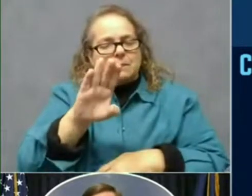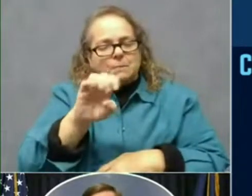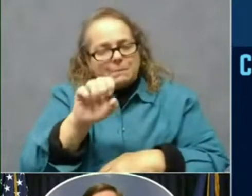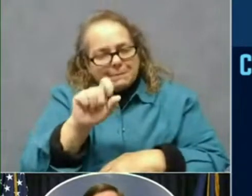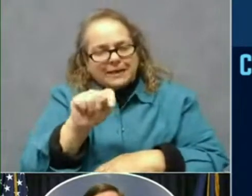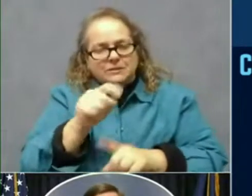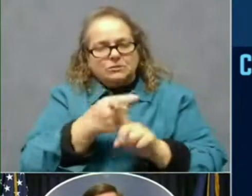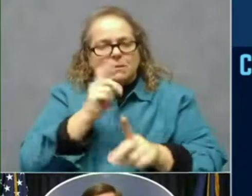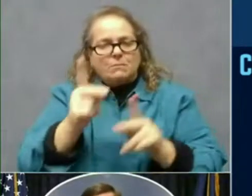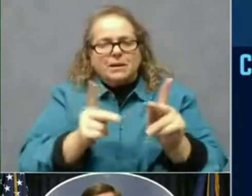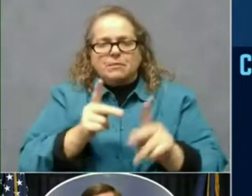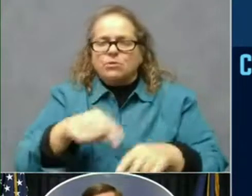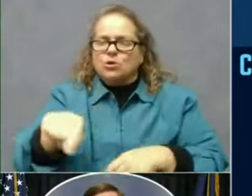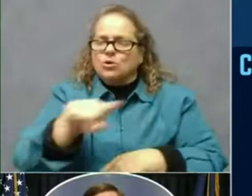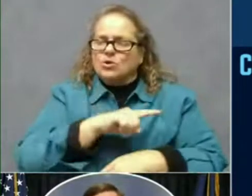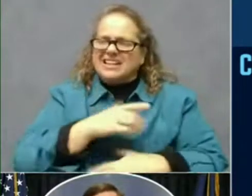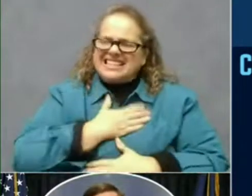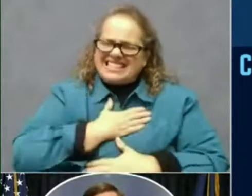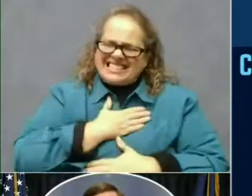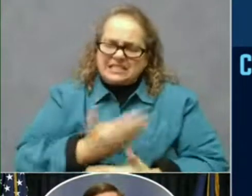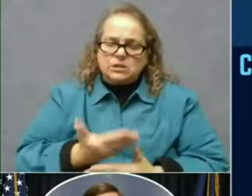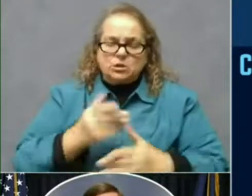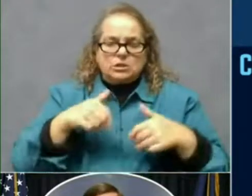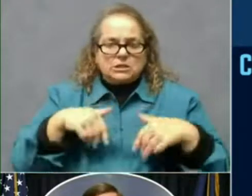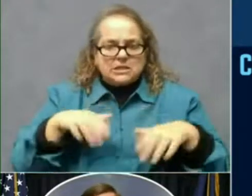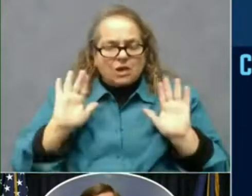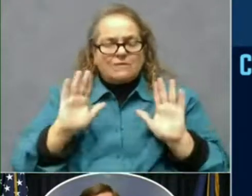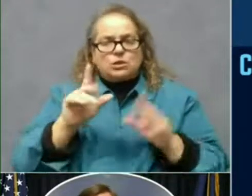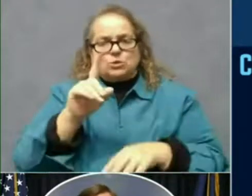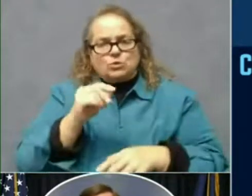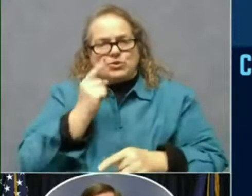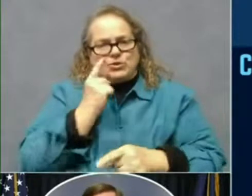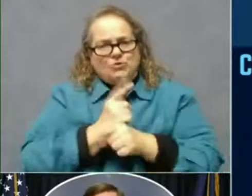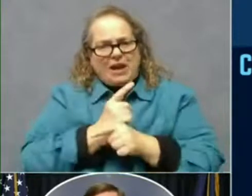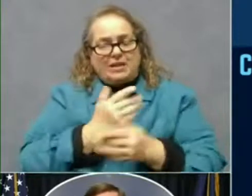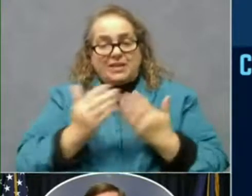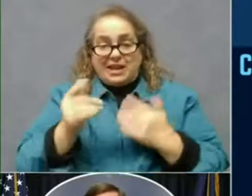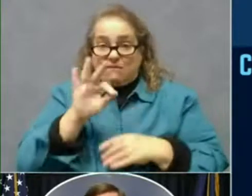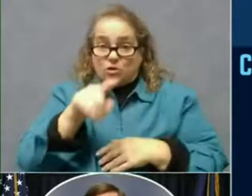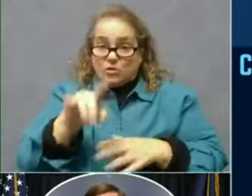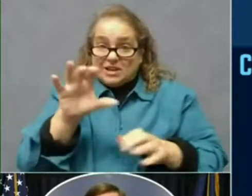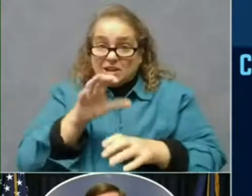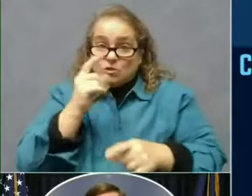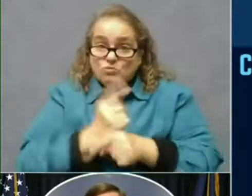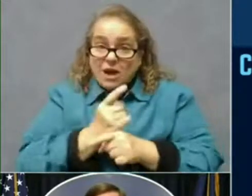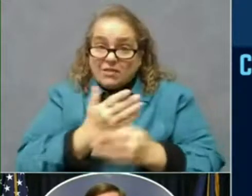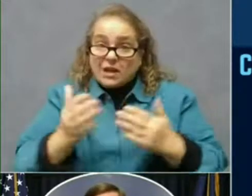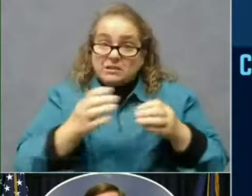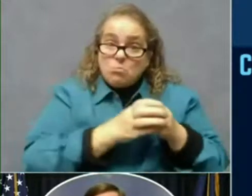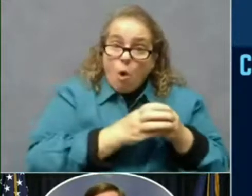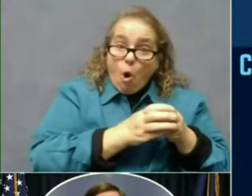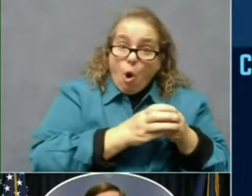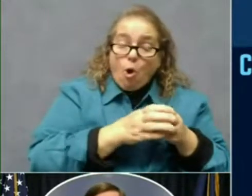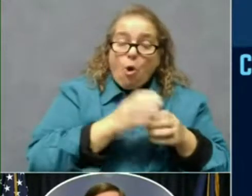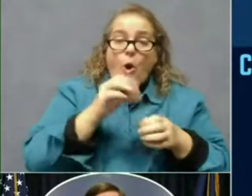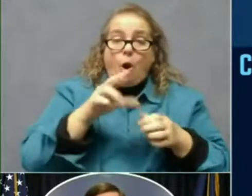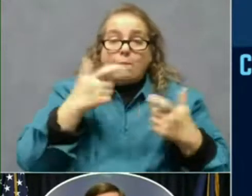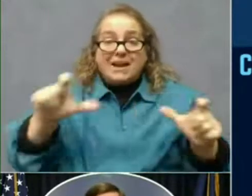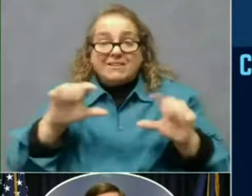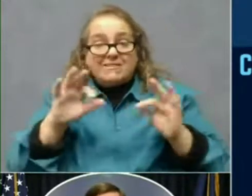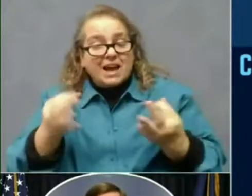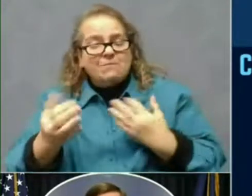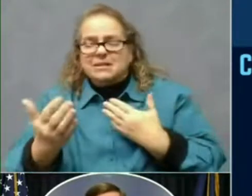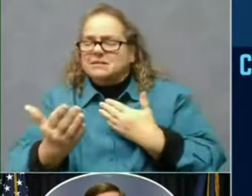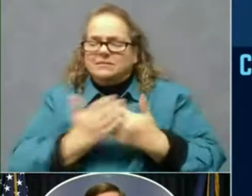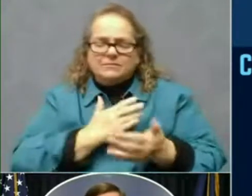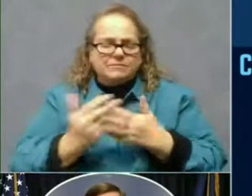Whether you did it right and kept things within your family or really small or whether you did it wrong and did it in large groups where COVID